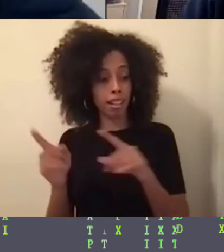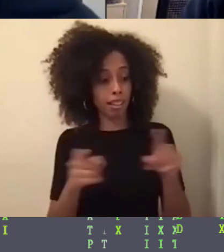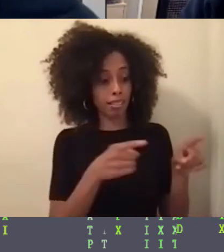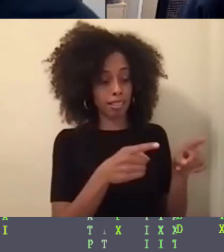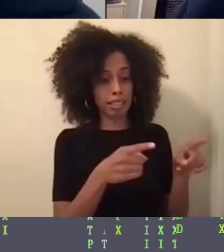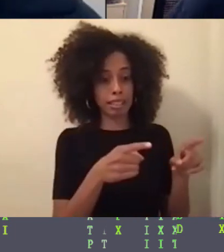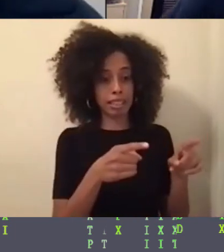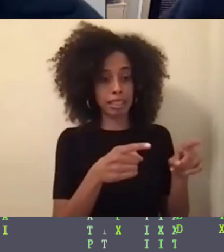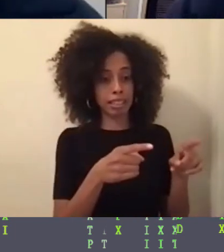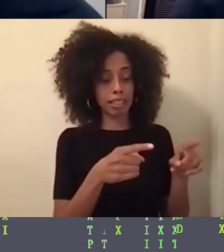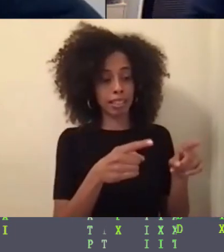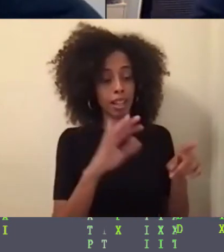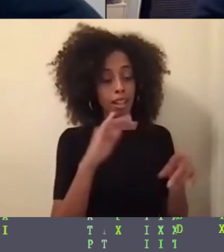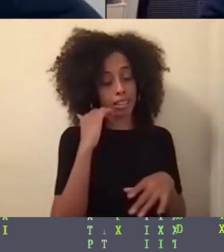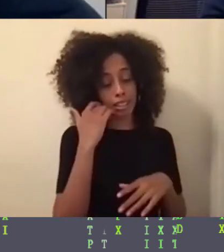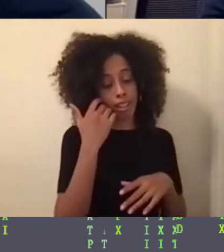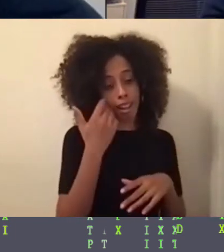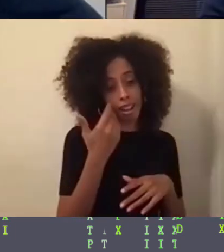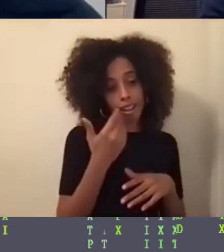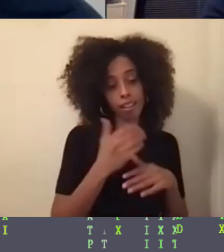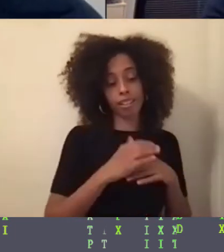or, um,